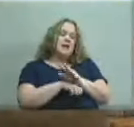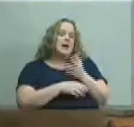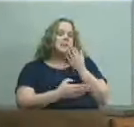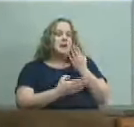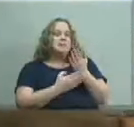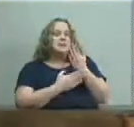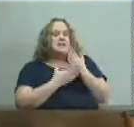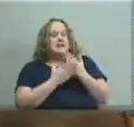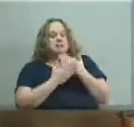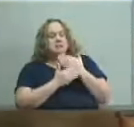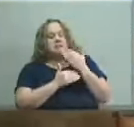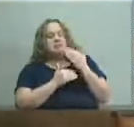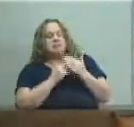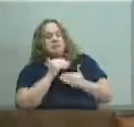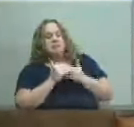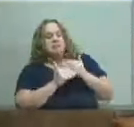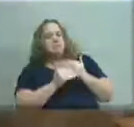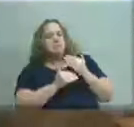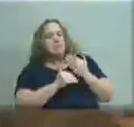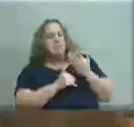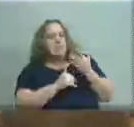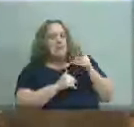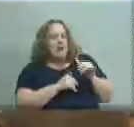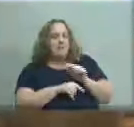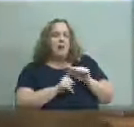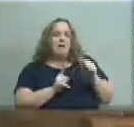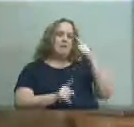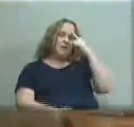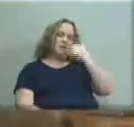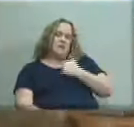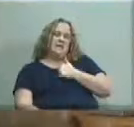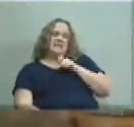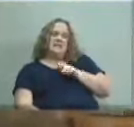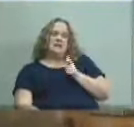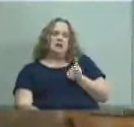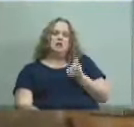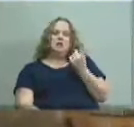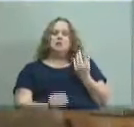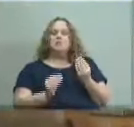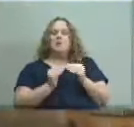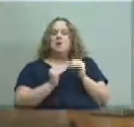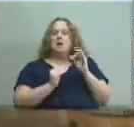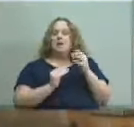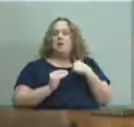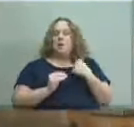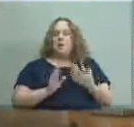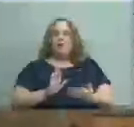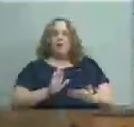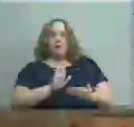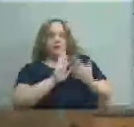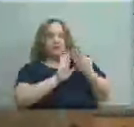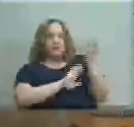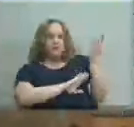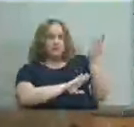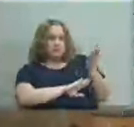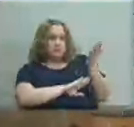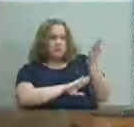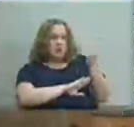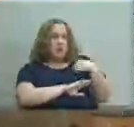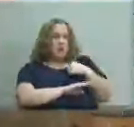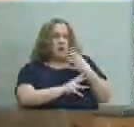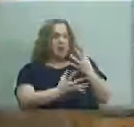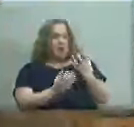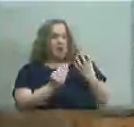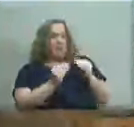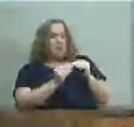baby steps there but i just need for me i need to understand more that we're if we present this and looking for more flexibility